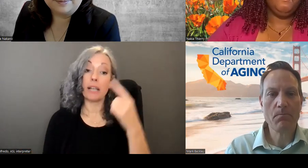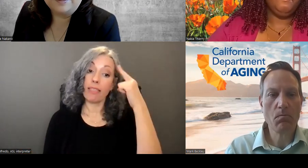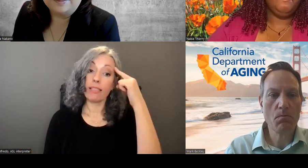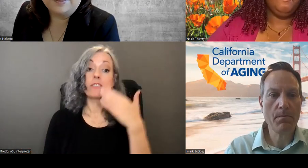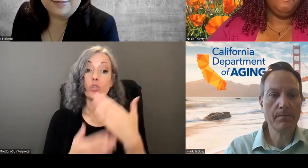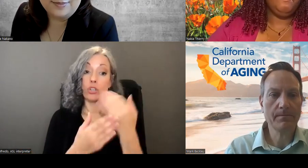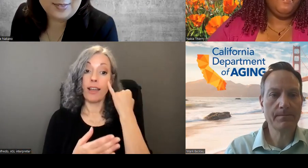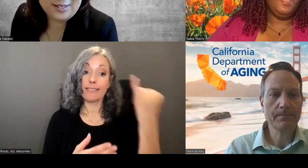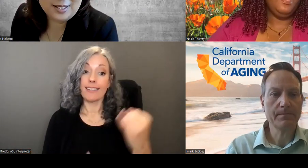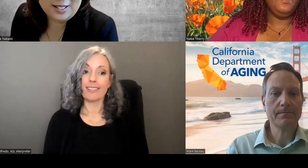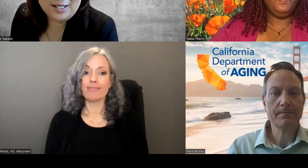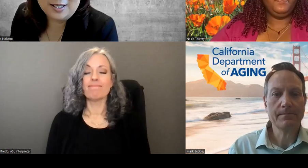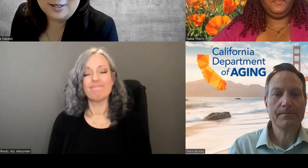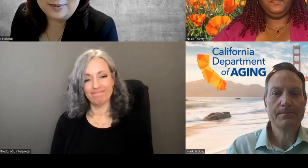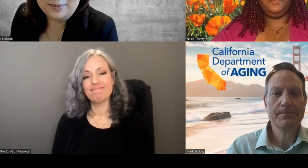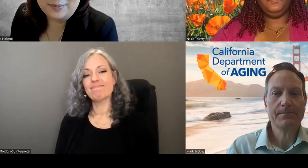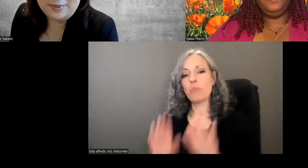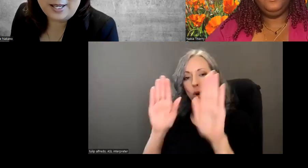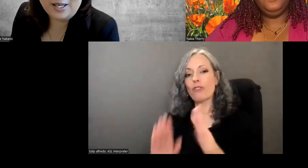thank you